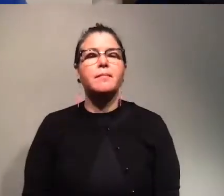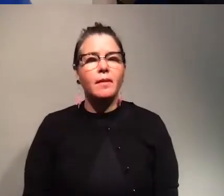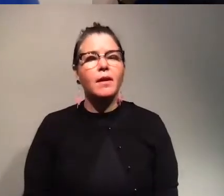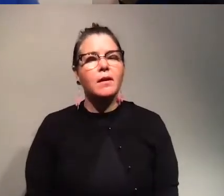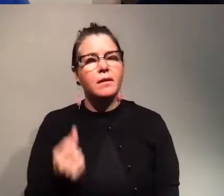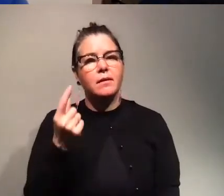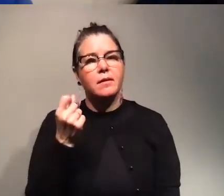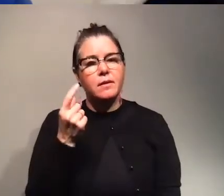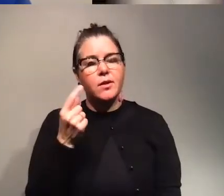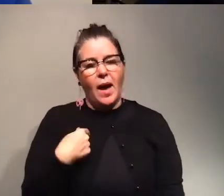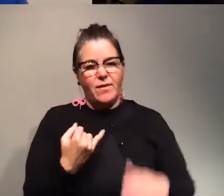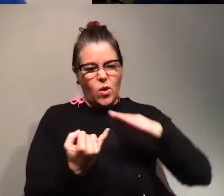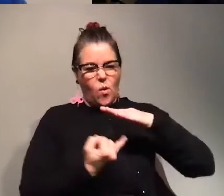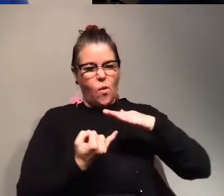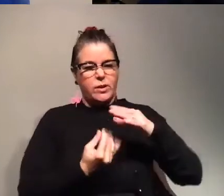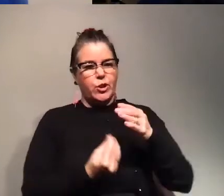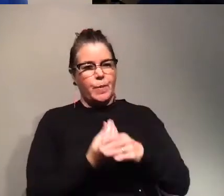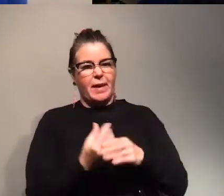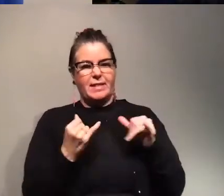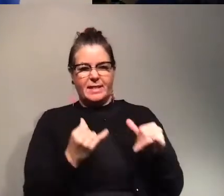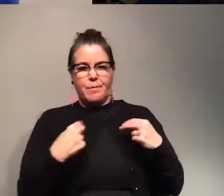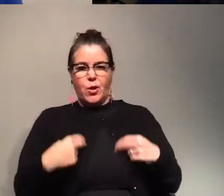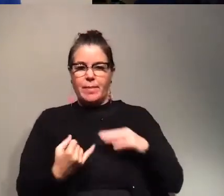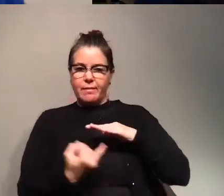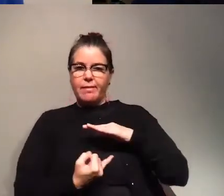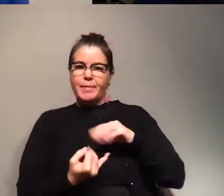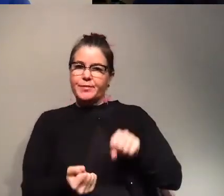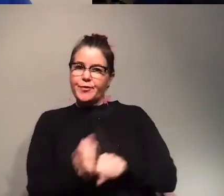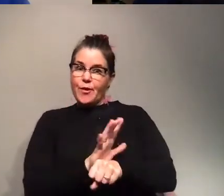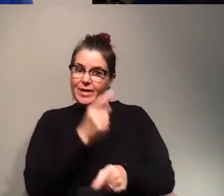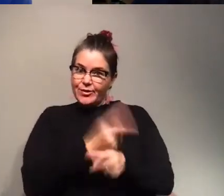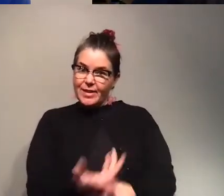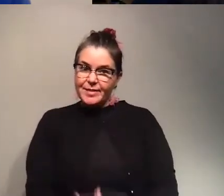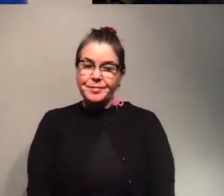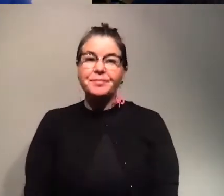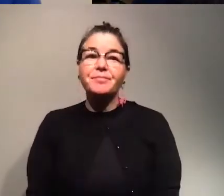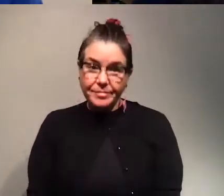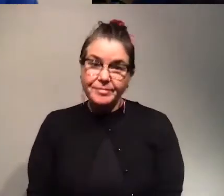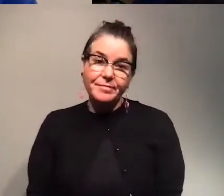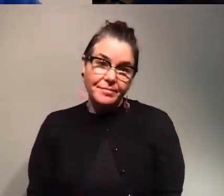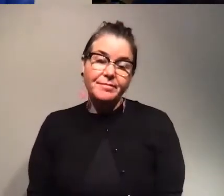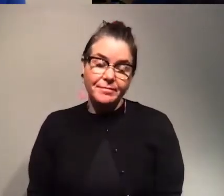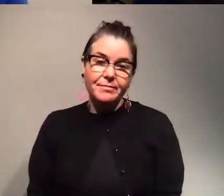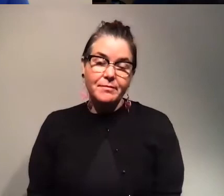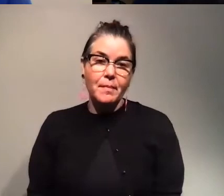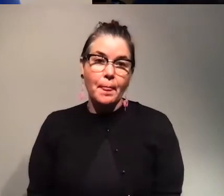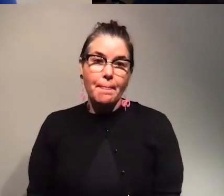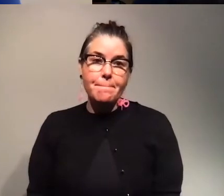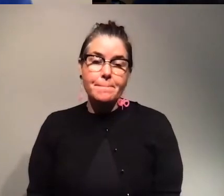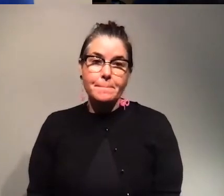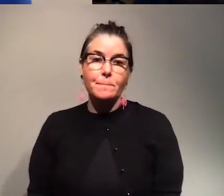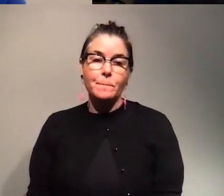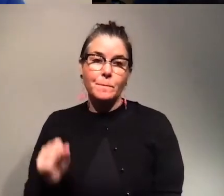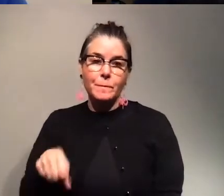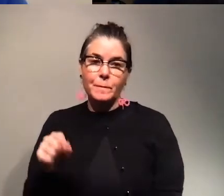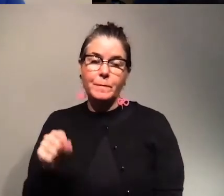have to quarantine your plants just like we're currently quarantining all in our houses right now yes yes yes yeah like that one dash with plants